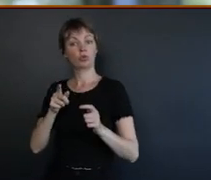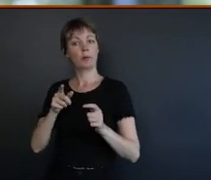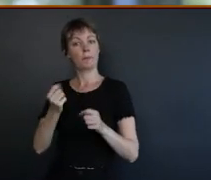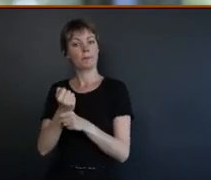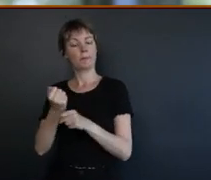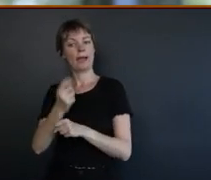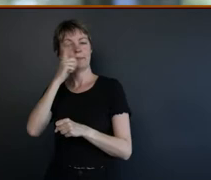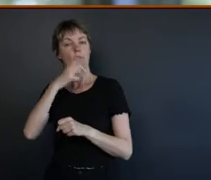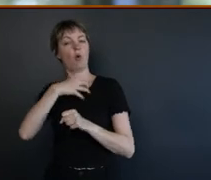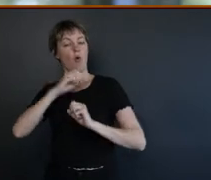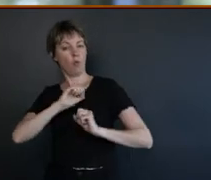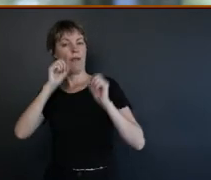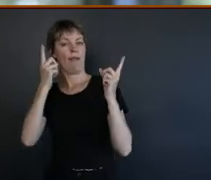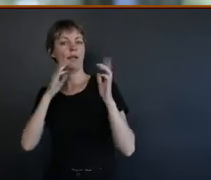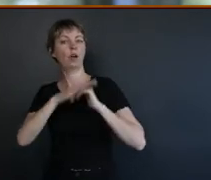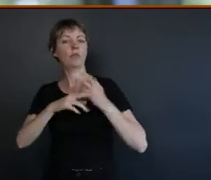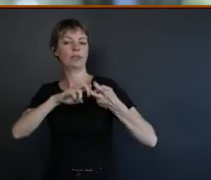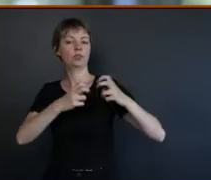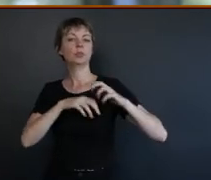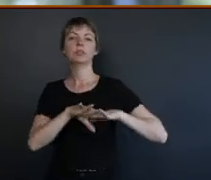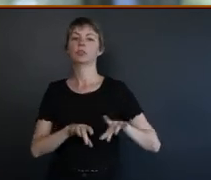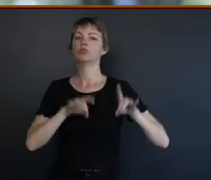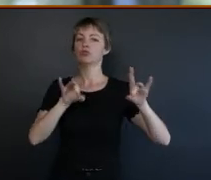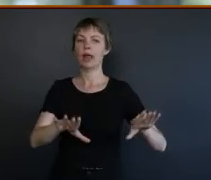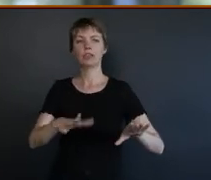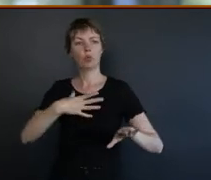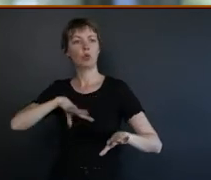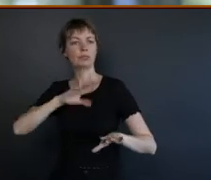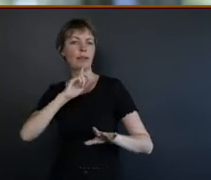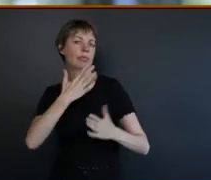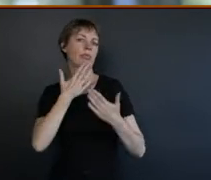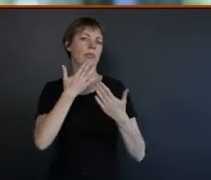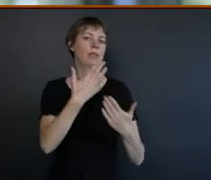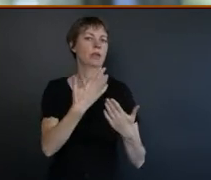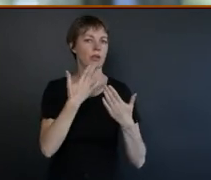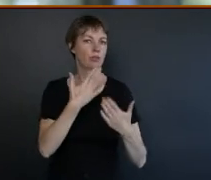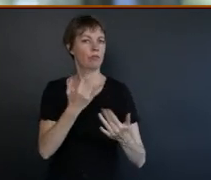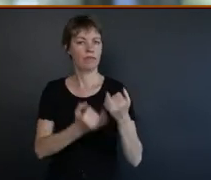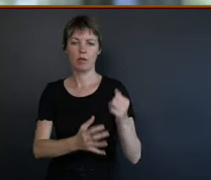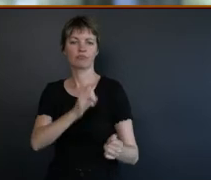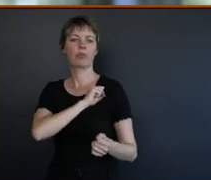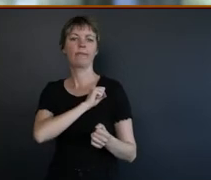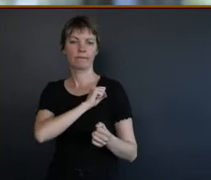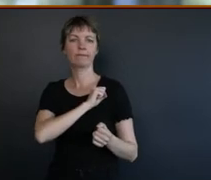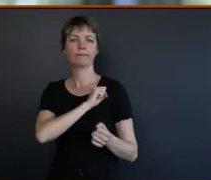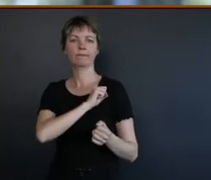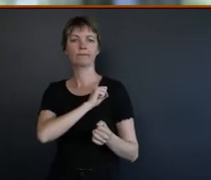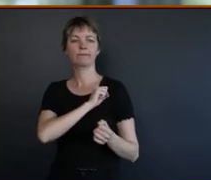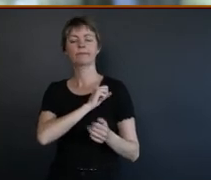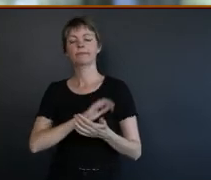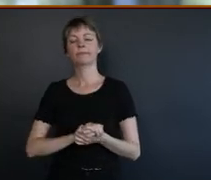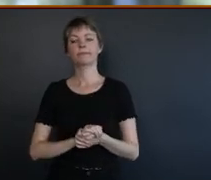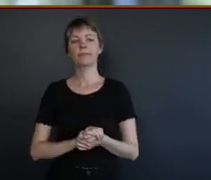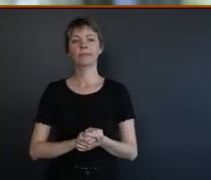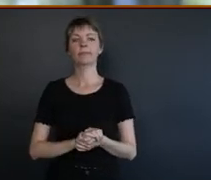of these issues in a really poignant way. And many of us thank you for that and how incredibly brave you were in doing that. But I think